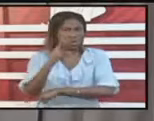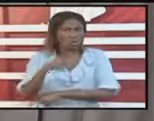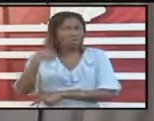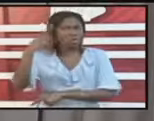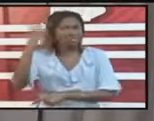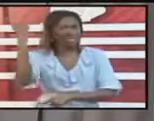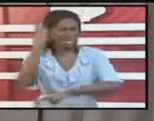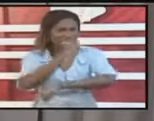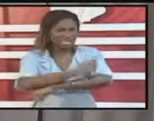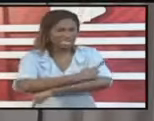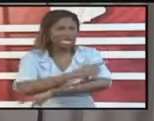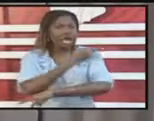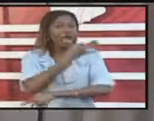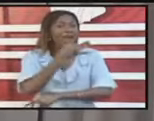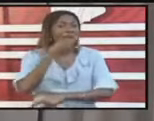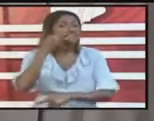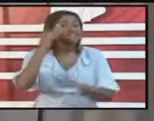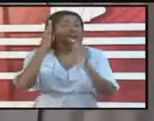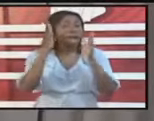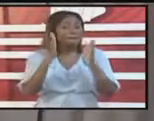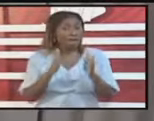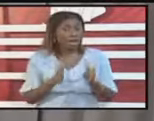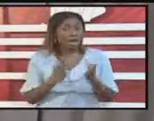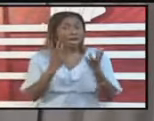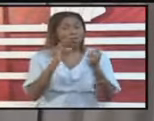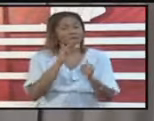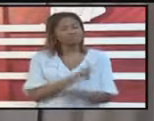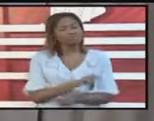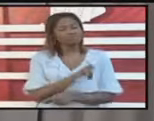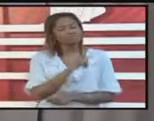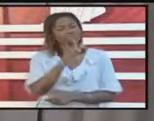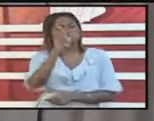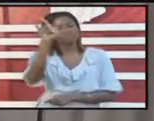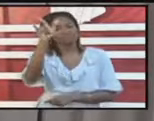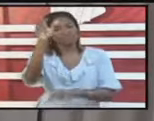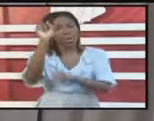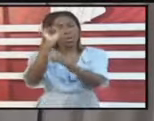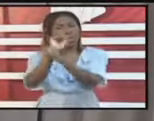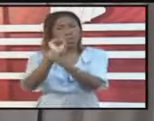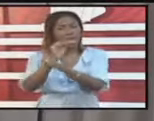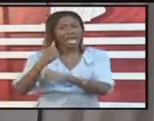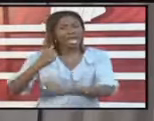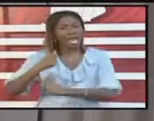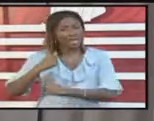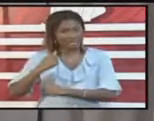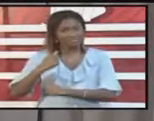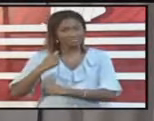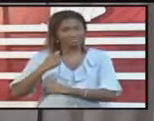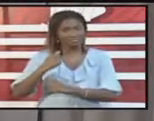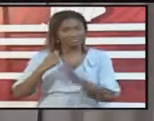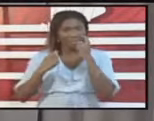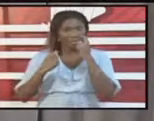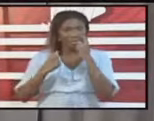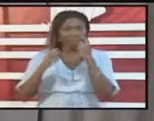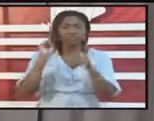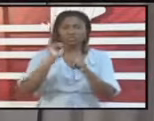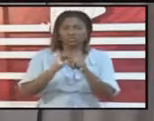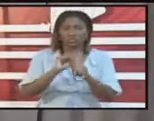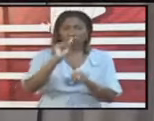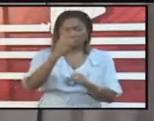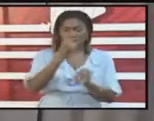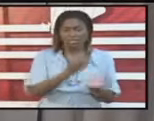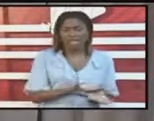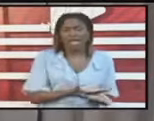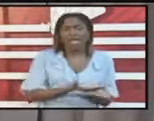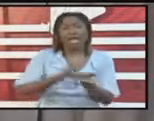taking the farmers who want to go and work as seasonal farmers in Canada out. The first flight is not going to bring anyone back. But we are